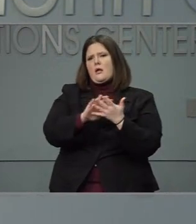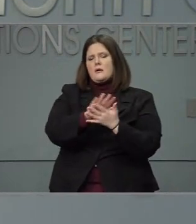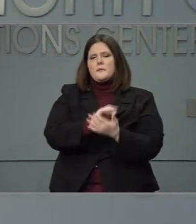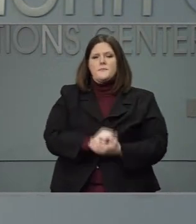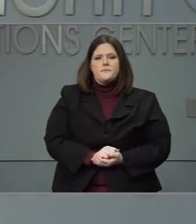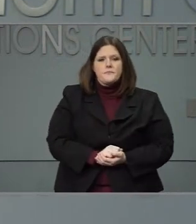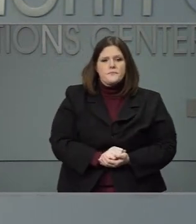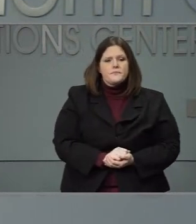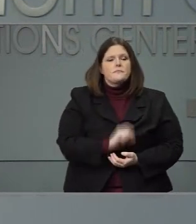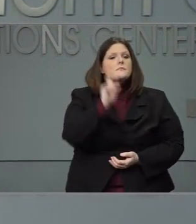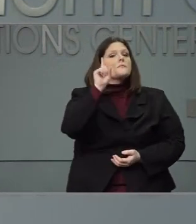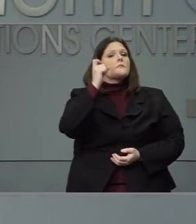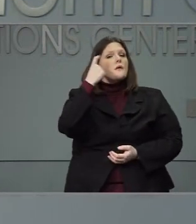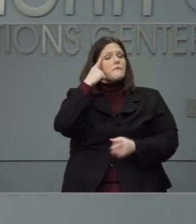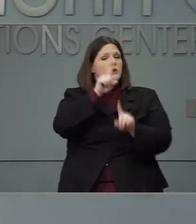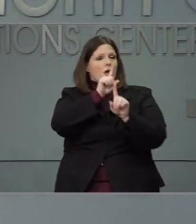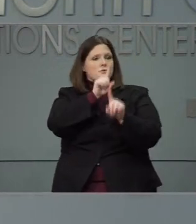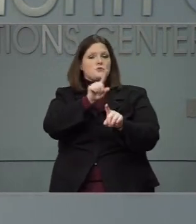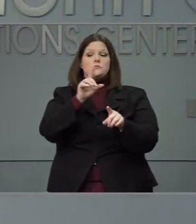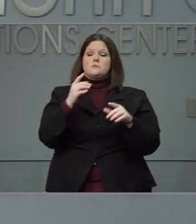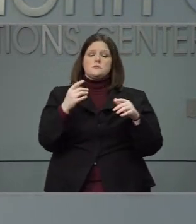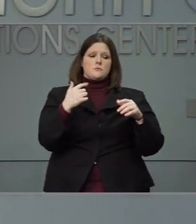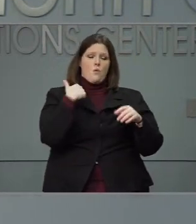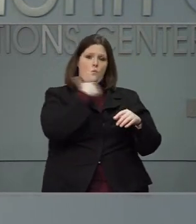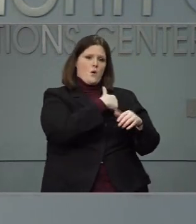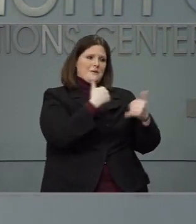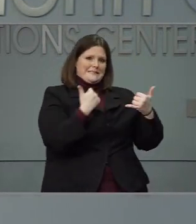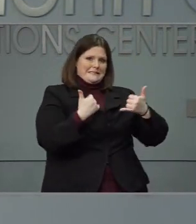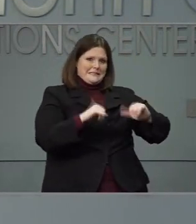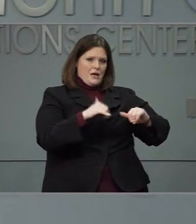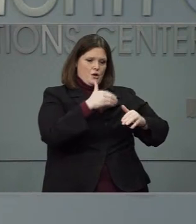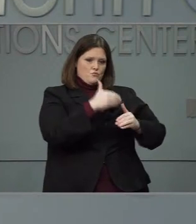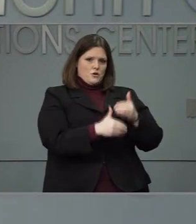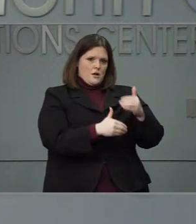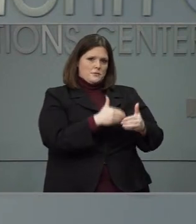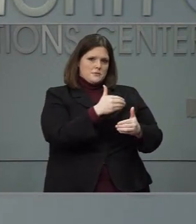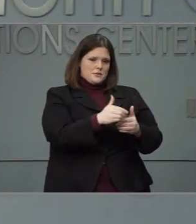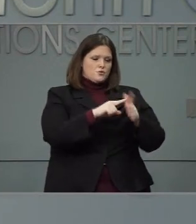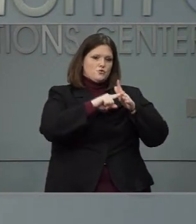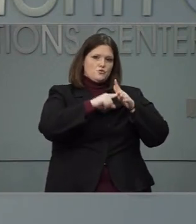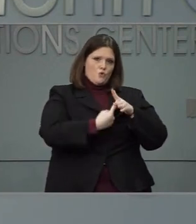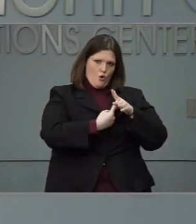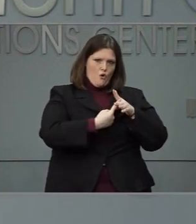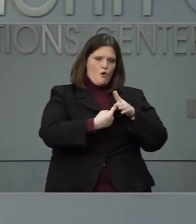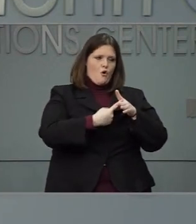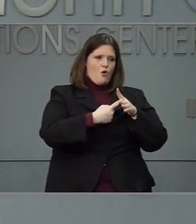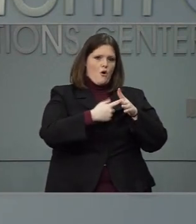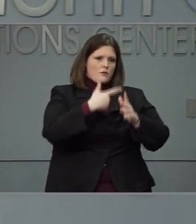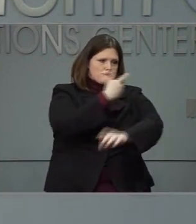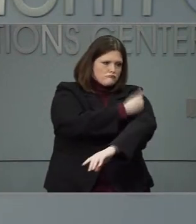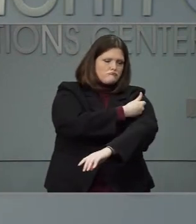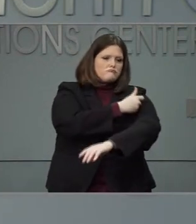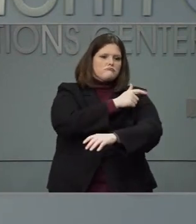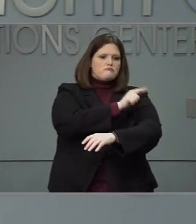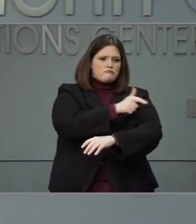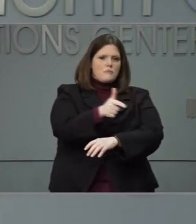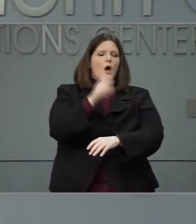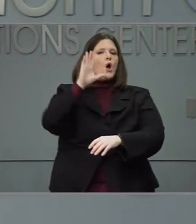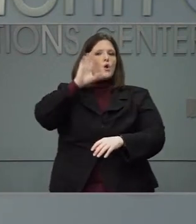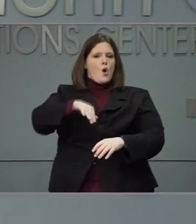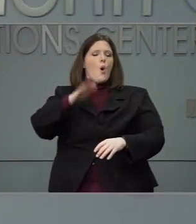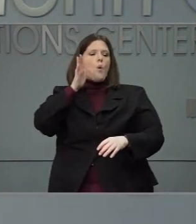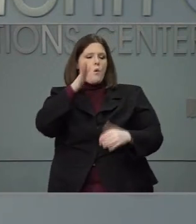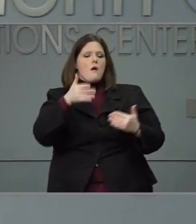unfolds operationally on the ground, I know that we will be making some decisions and